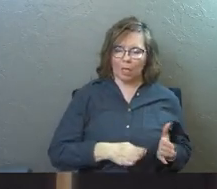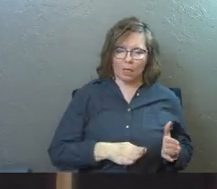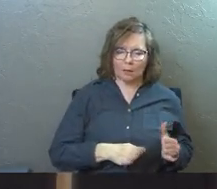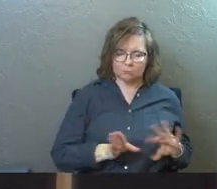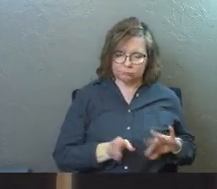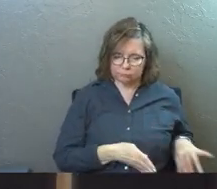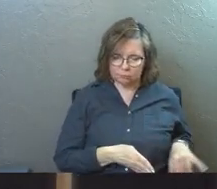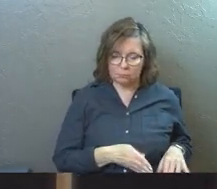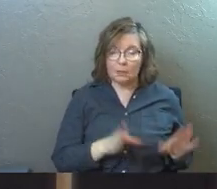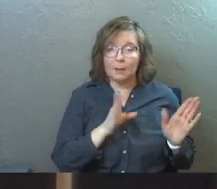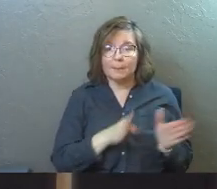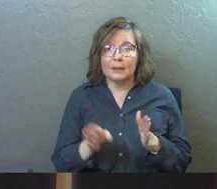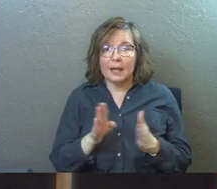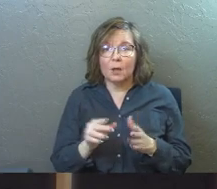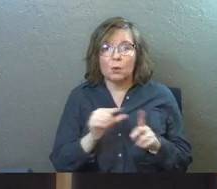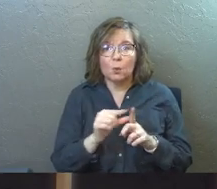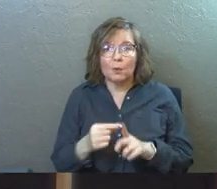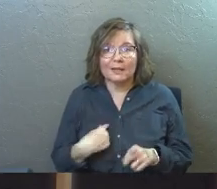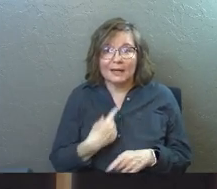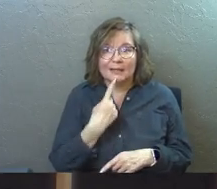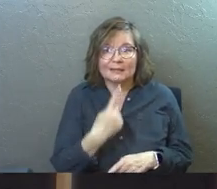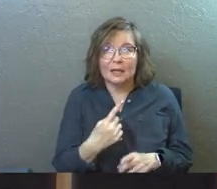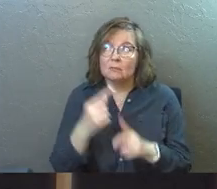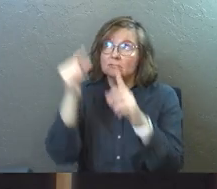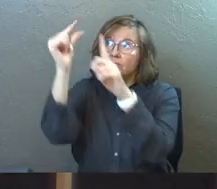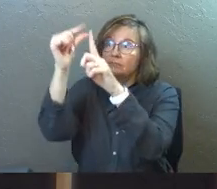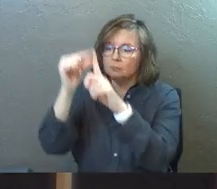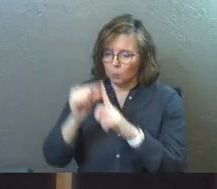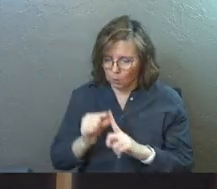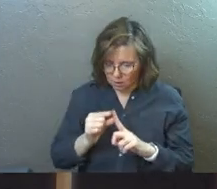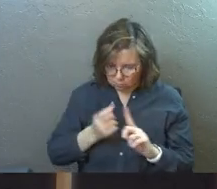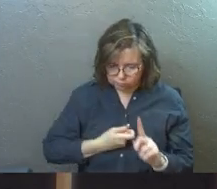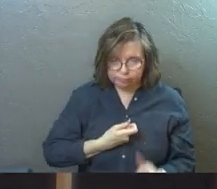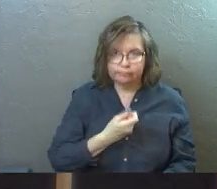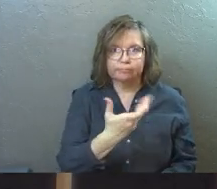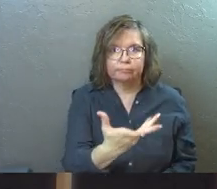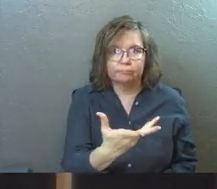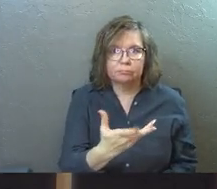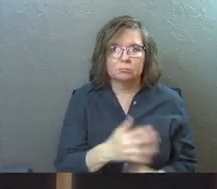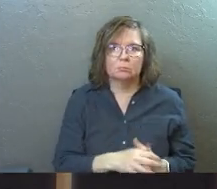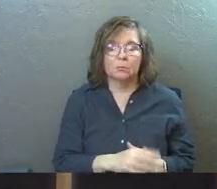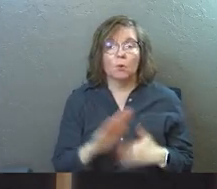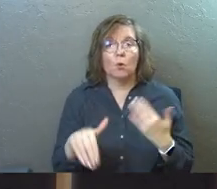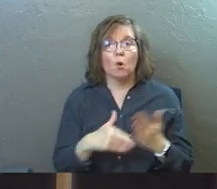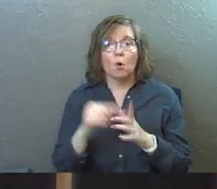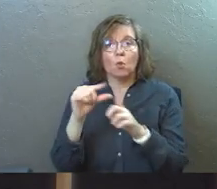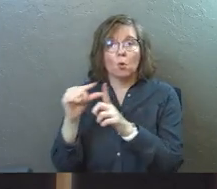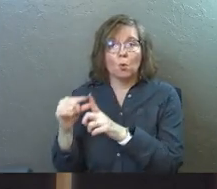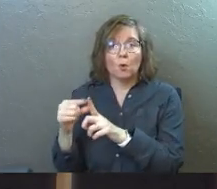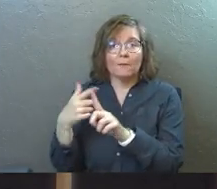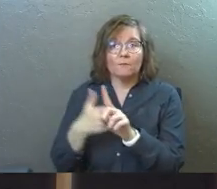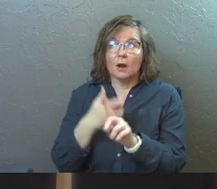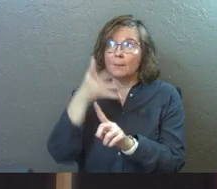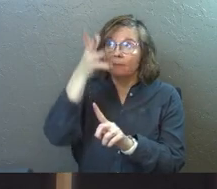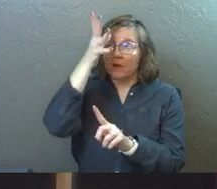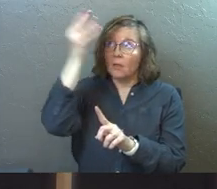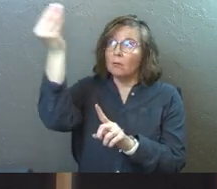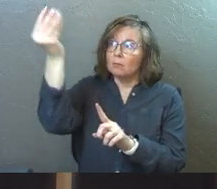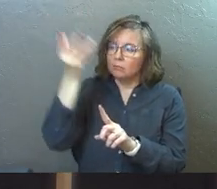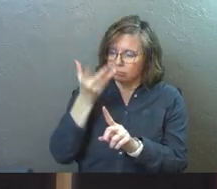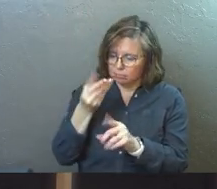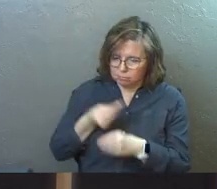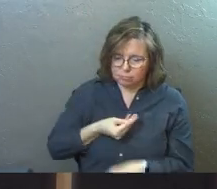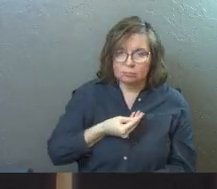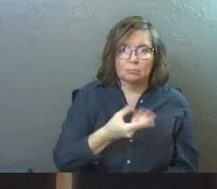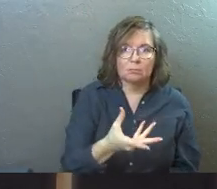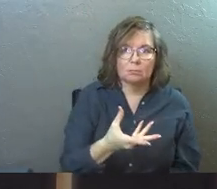of his ministry. He even says all the words that I say are words that the father gives to me. Jesus says all the words come from God. There's like a,